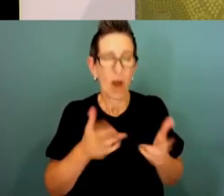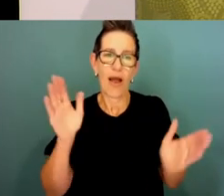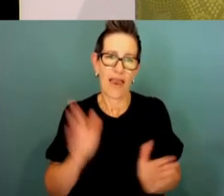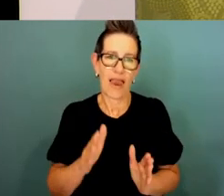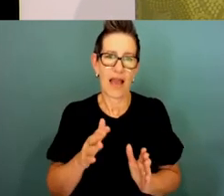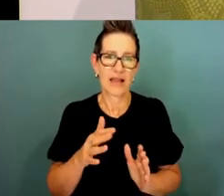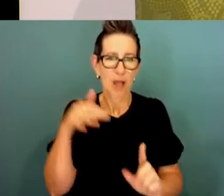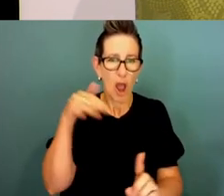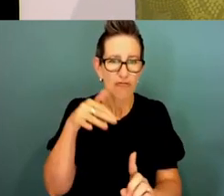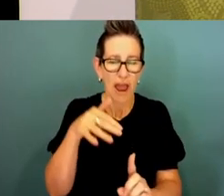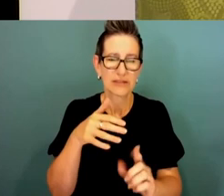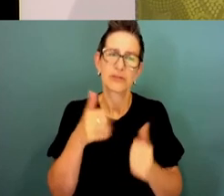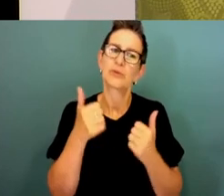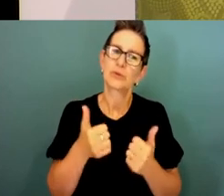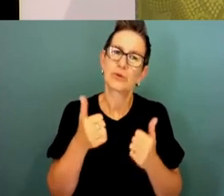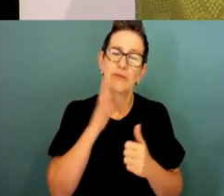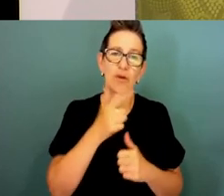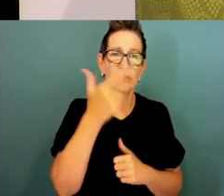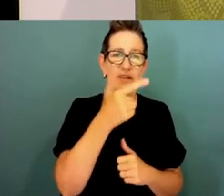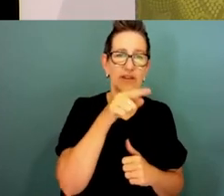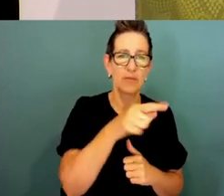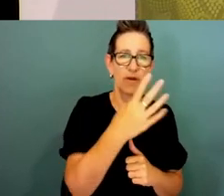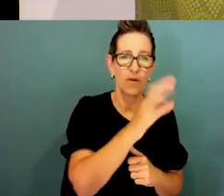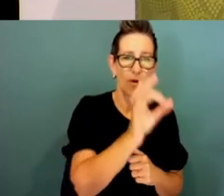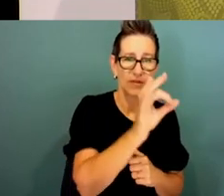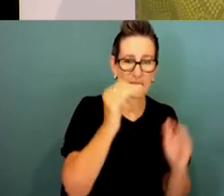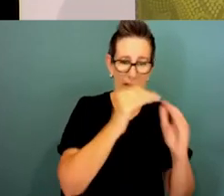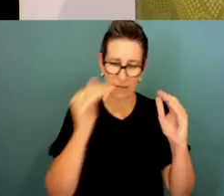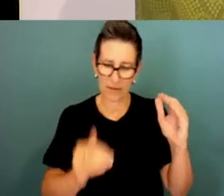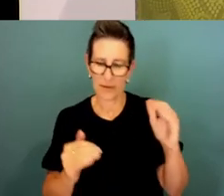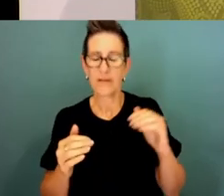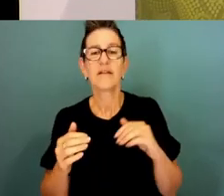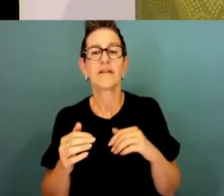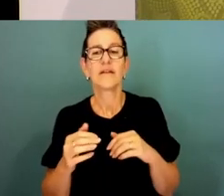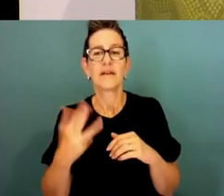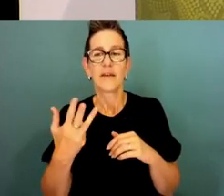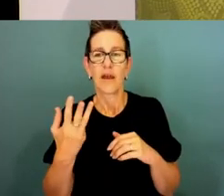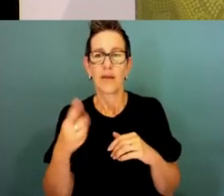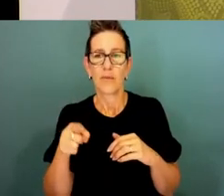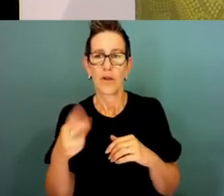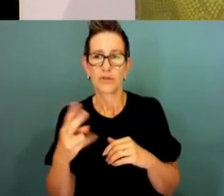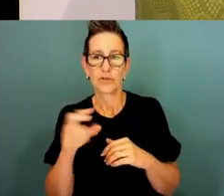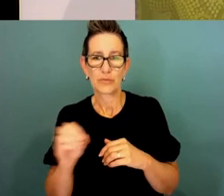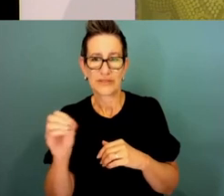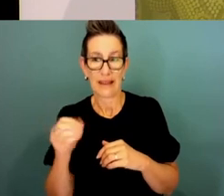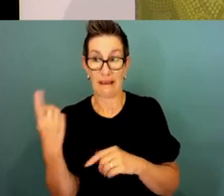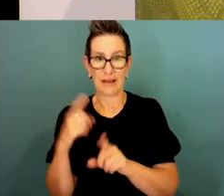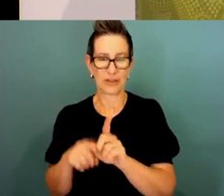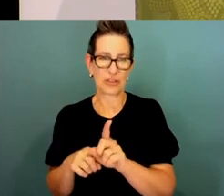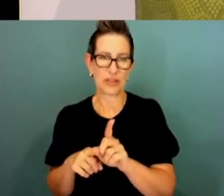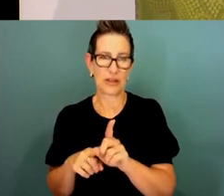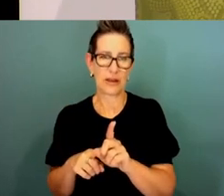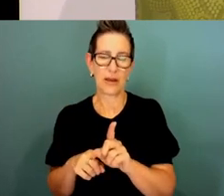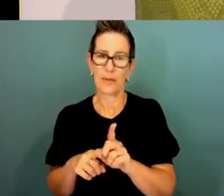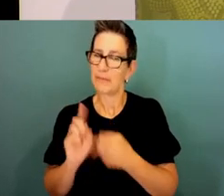a drop from 17.4% in 2012 to 9.2% in 2022. But this is still way too high